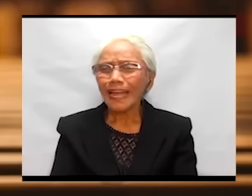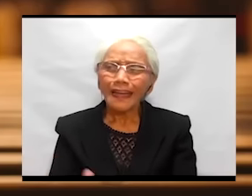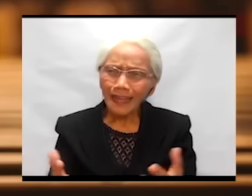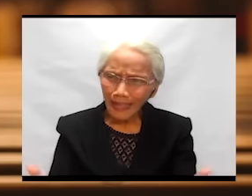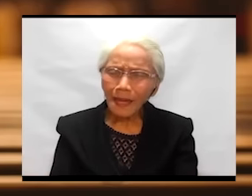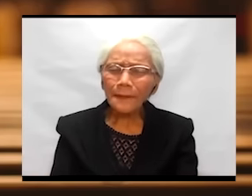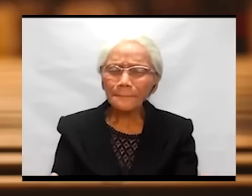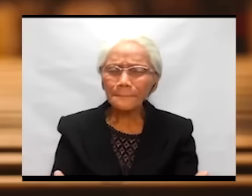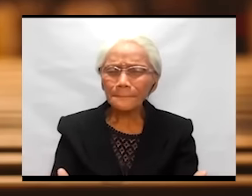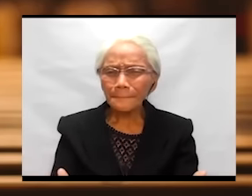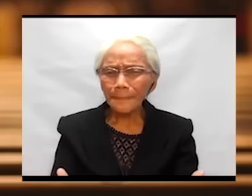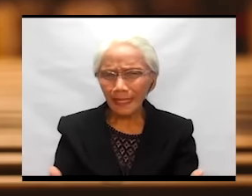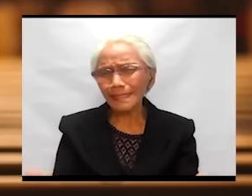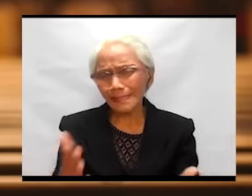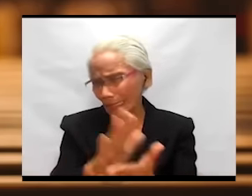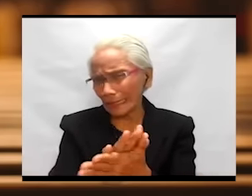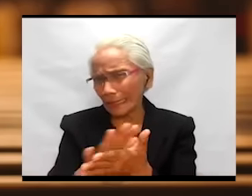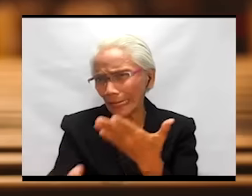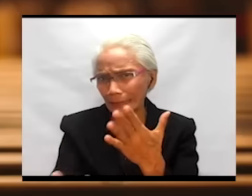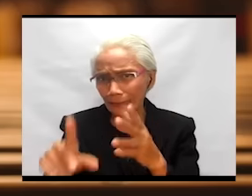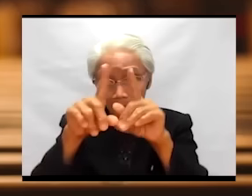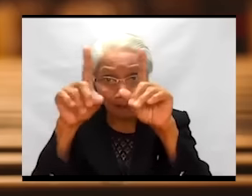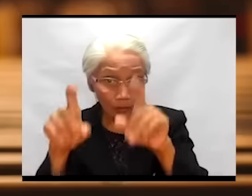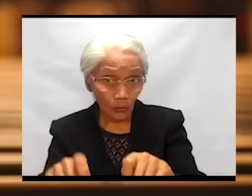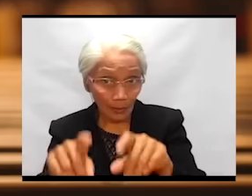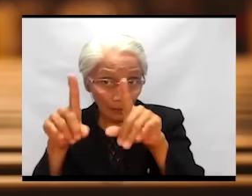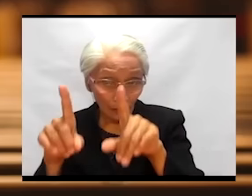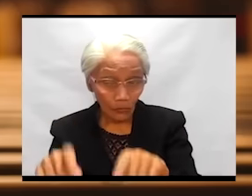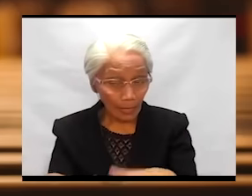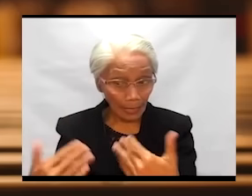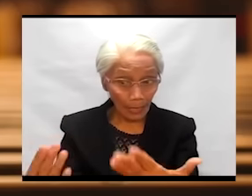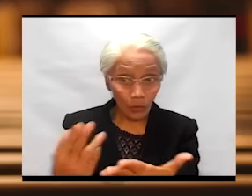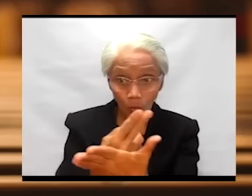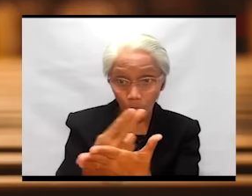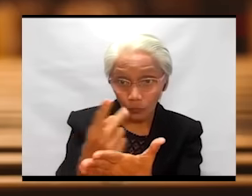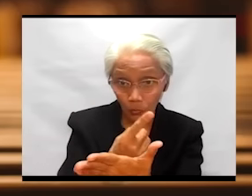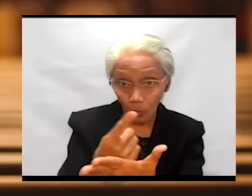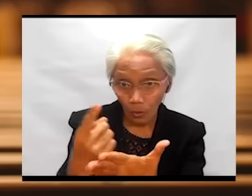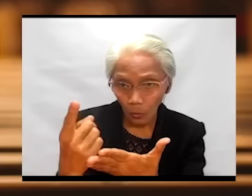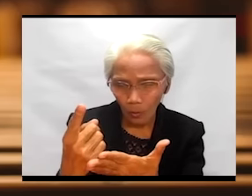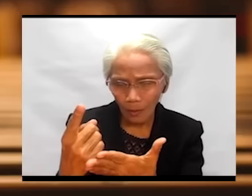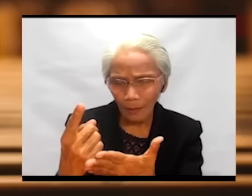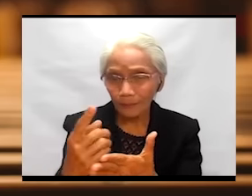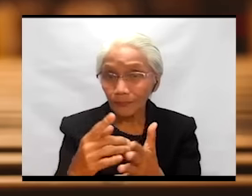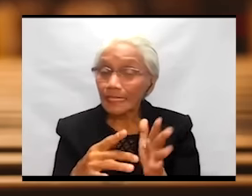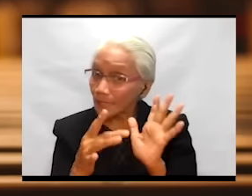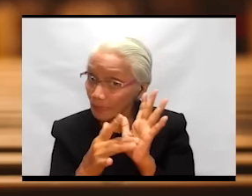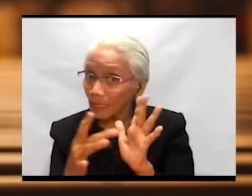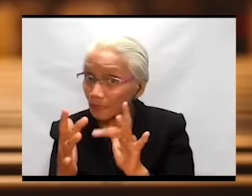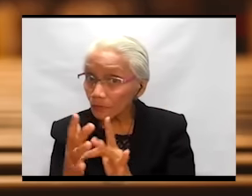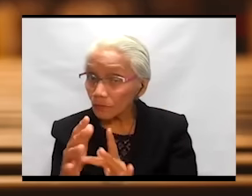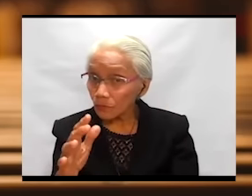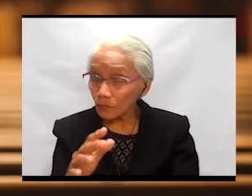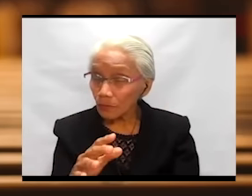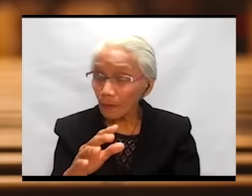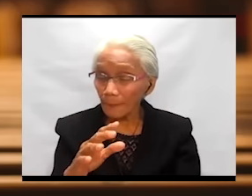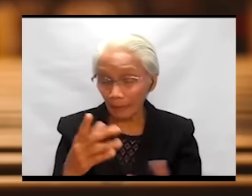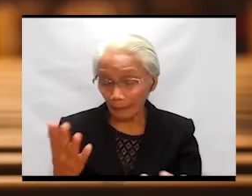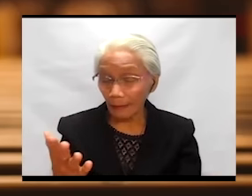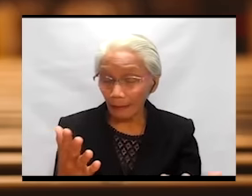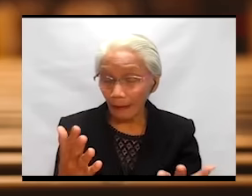Kaya magandang tanungin po, lalo na ngayon sa Semana Santa, si Jesus ba